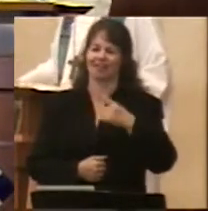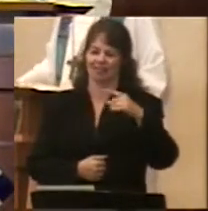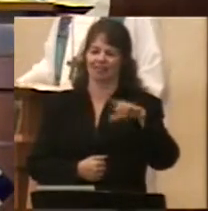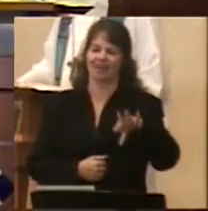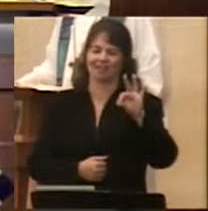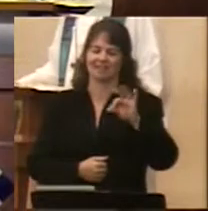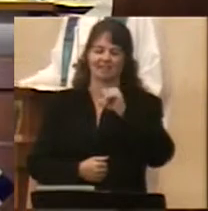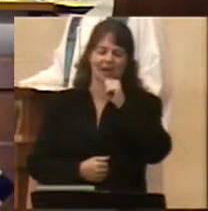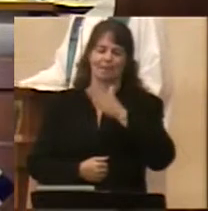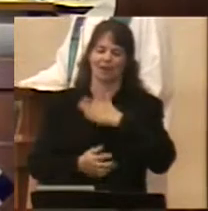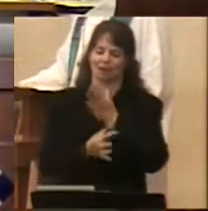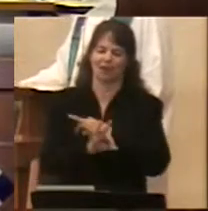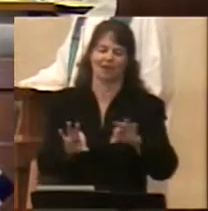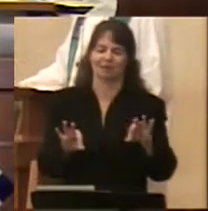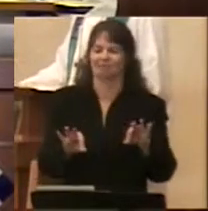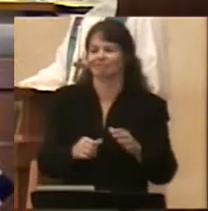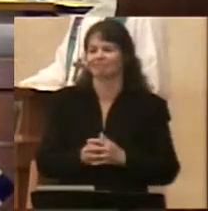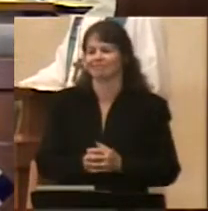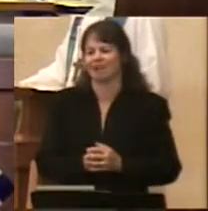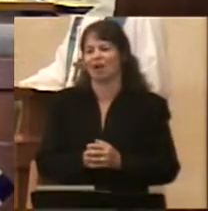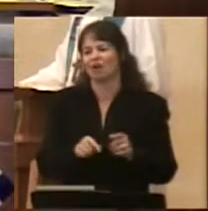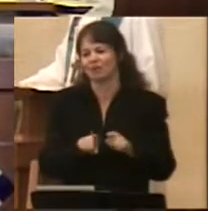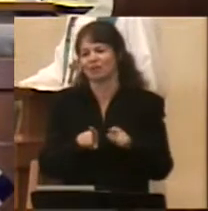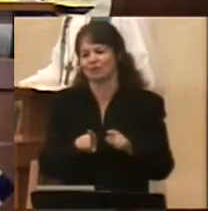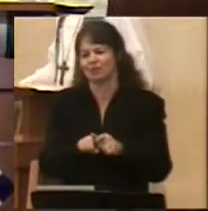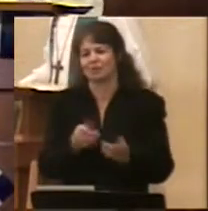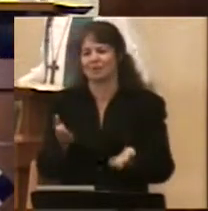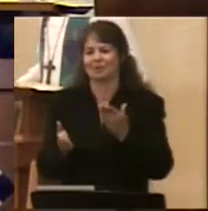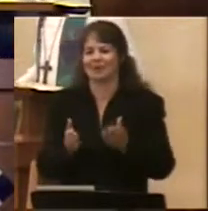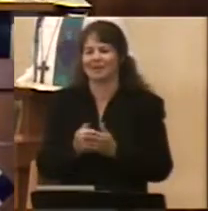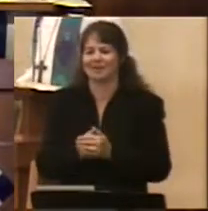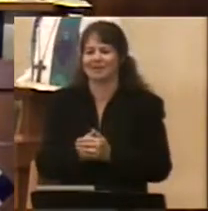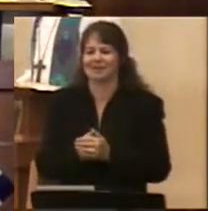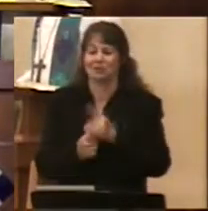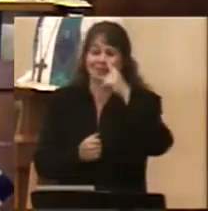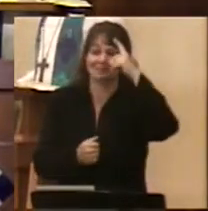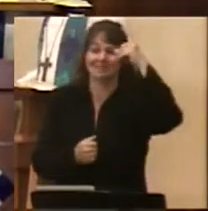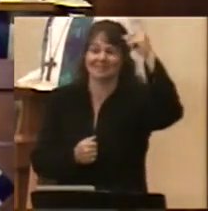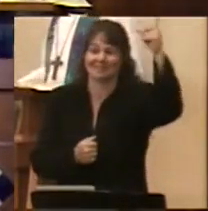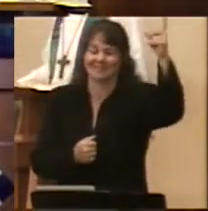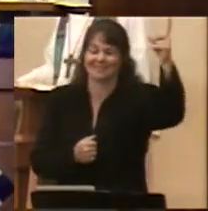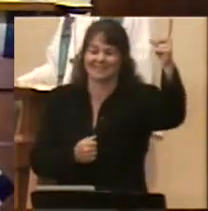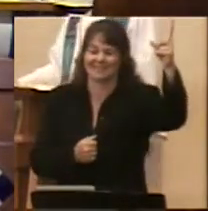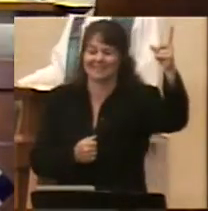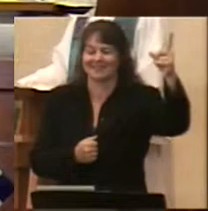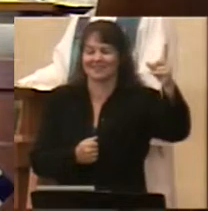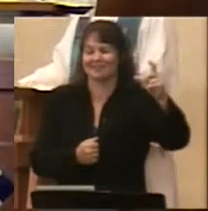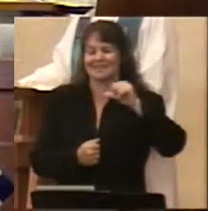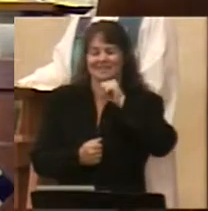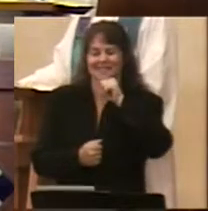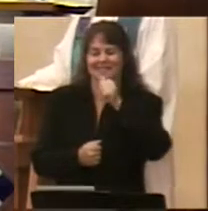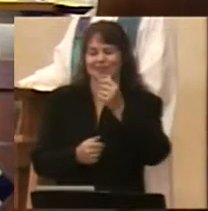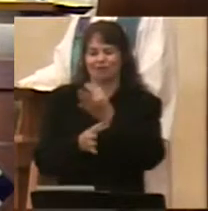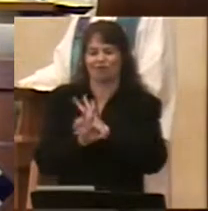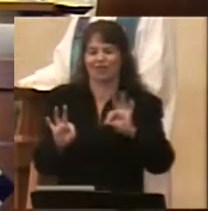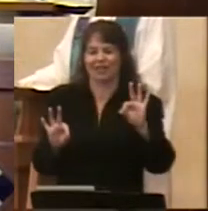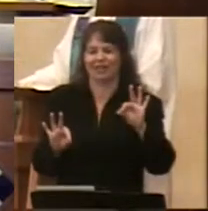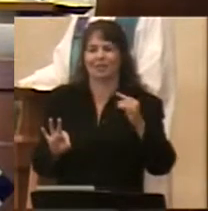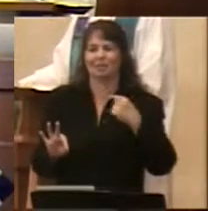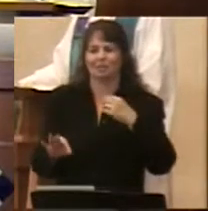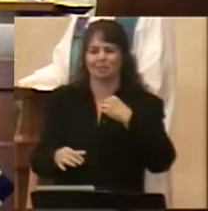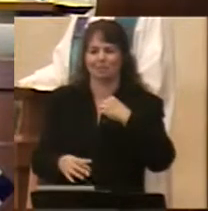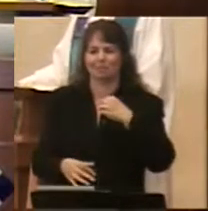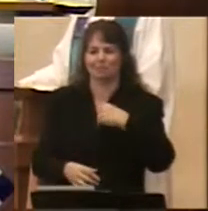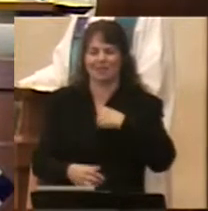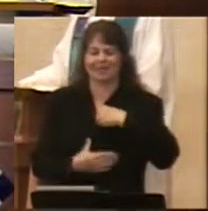either. It may be the seeds of dreams, but it does not free me, and